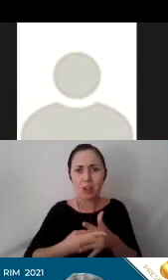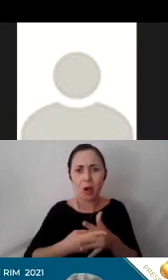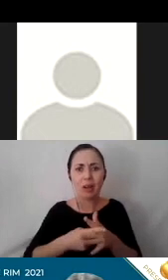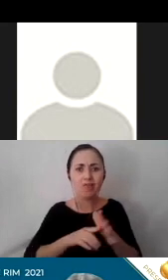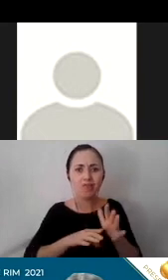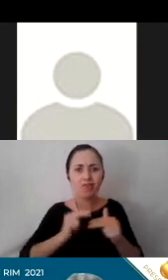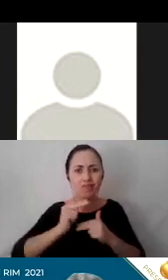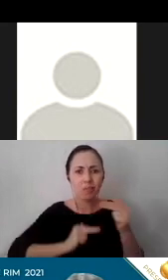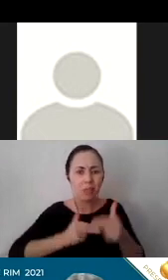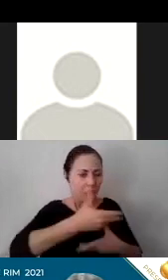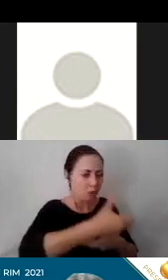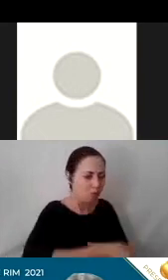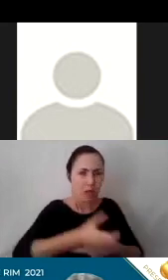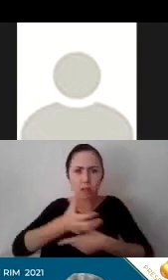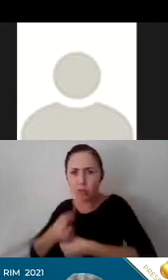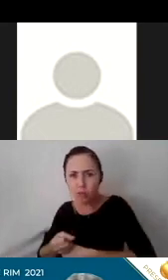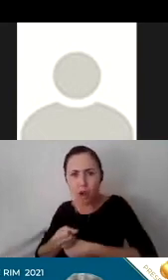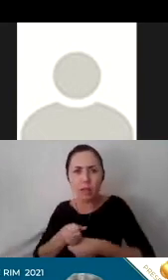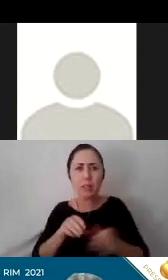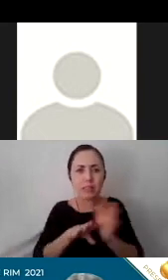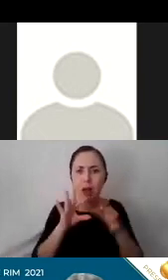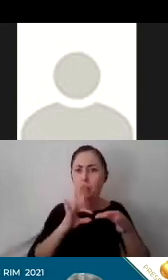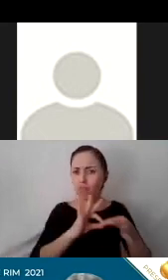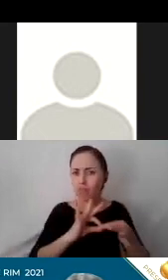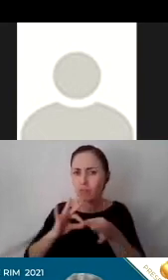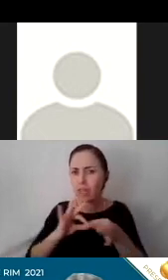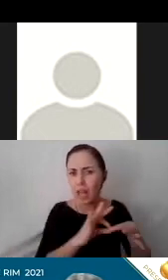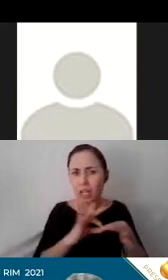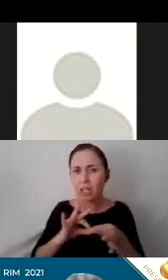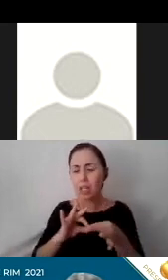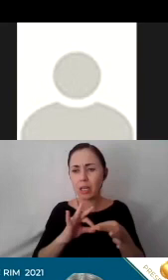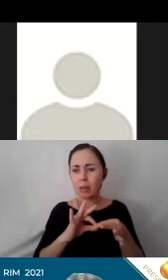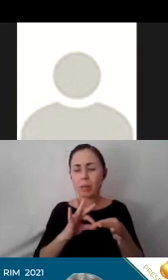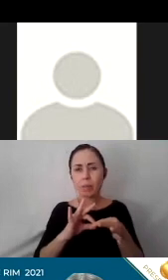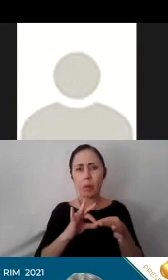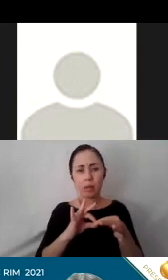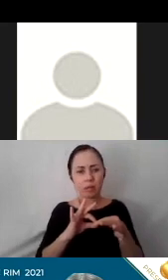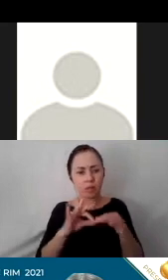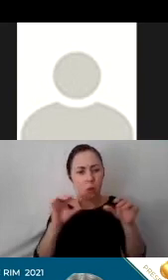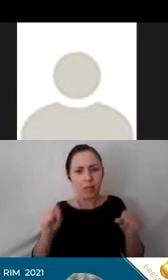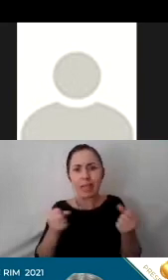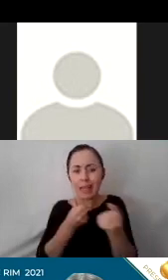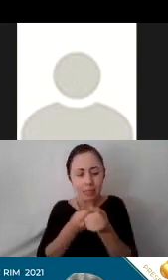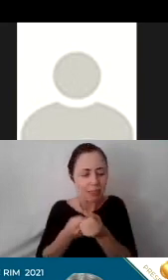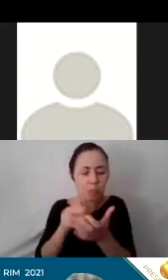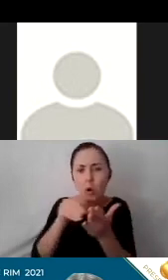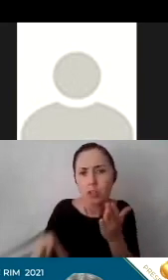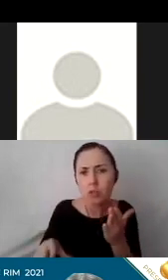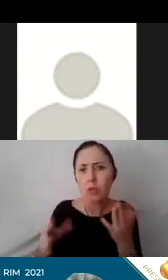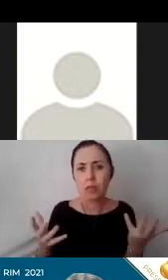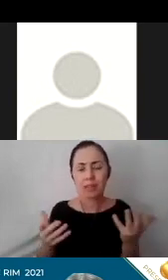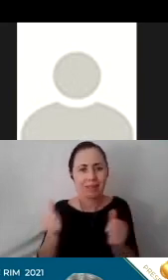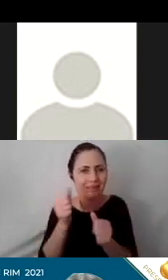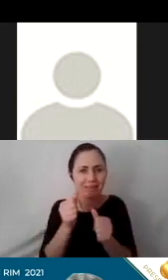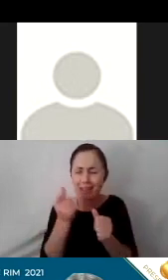trust and relationships for the sake of being able to support students because everyone was